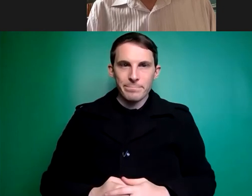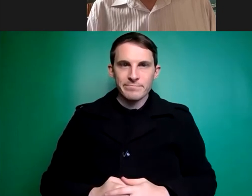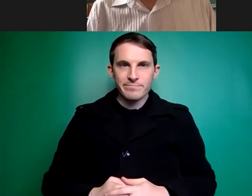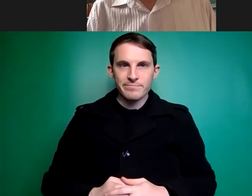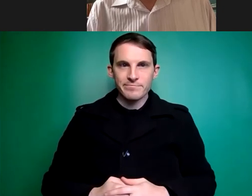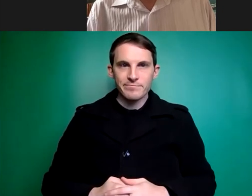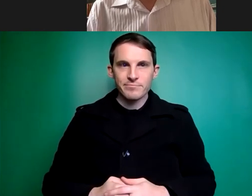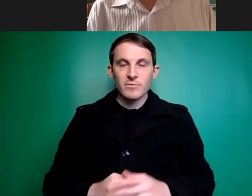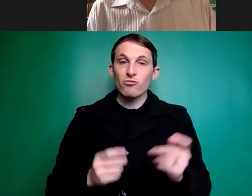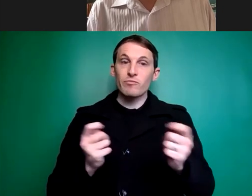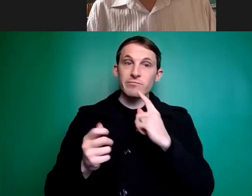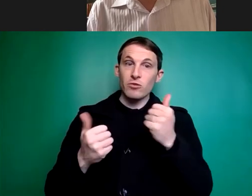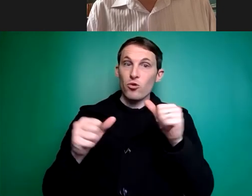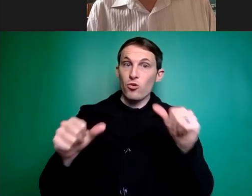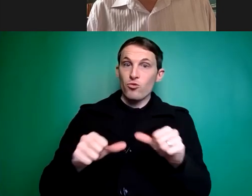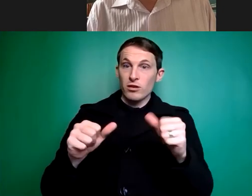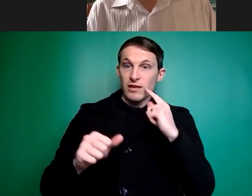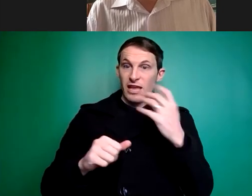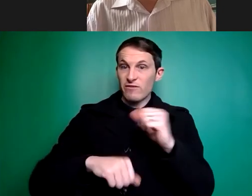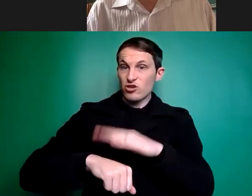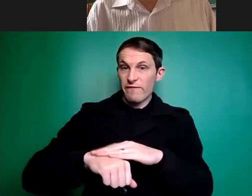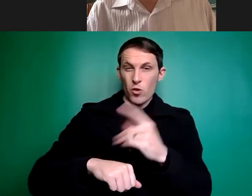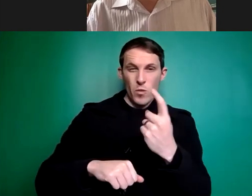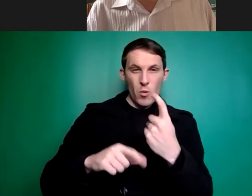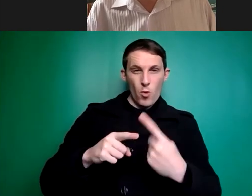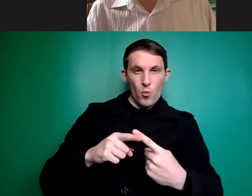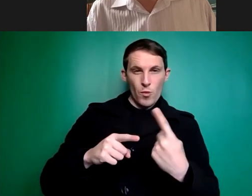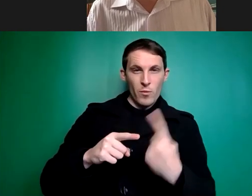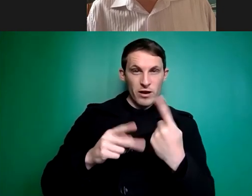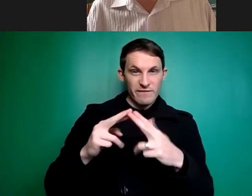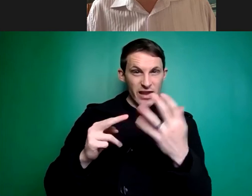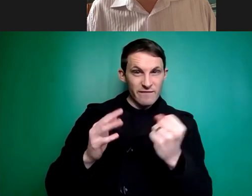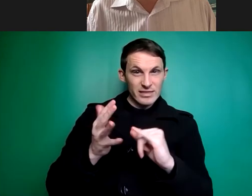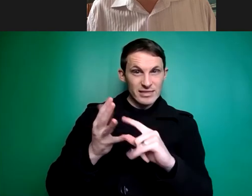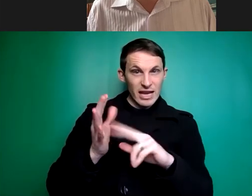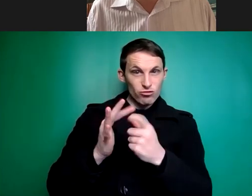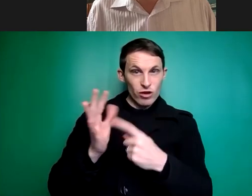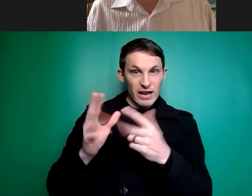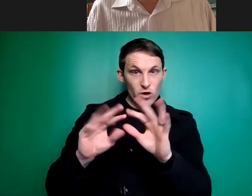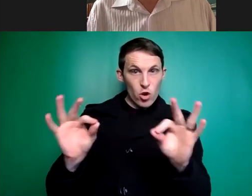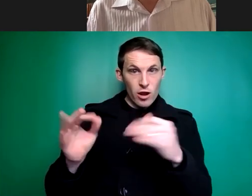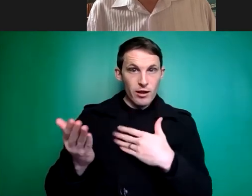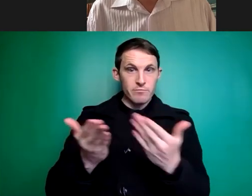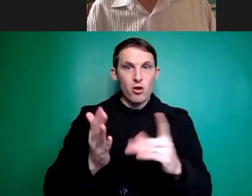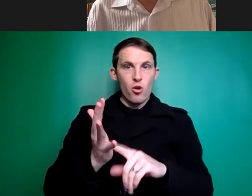all right um we've probably got time for one more quick one if you've got one sandra otherwise i'll i'll pass back to lauren